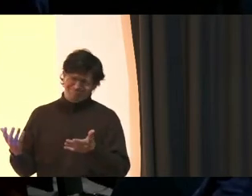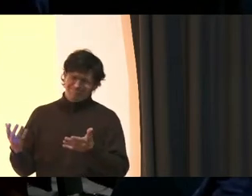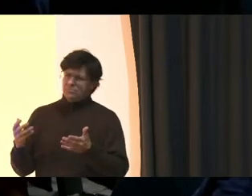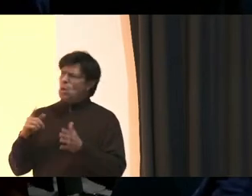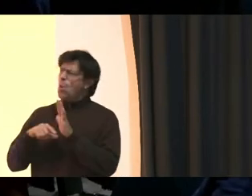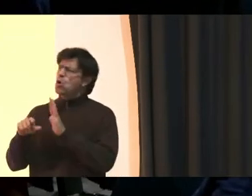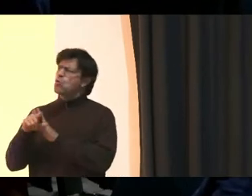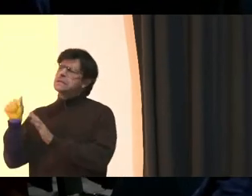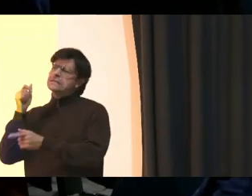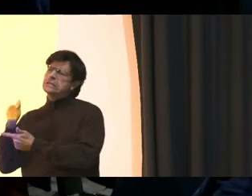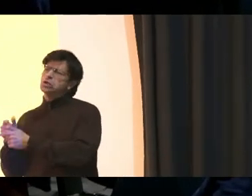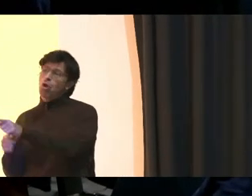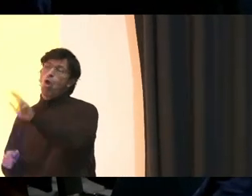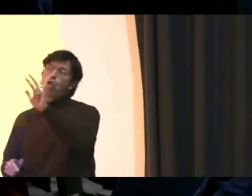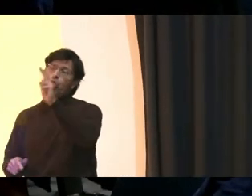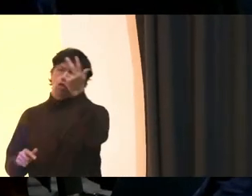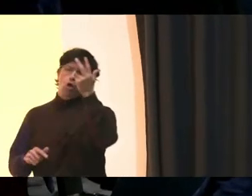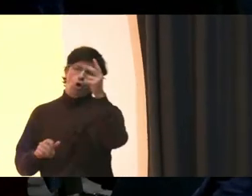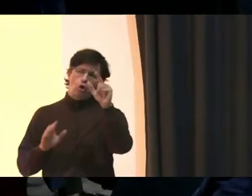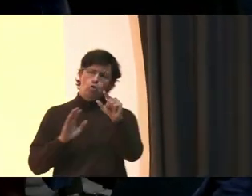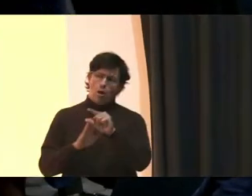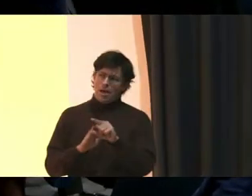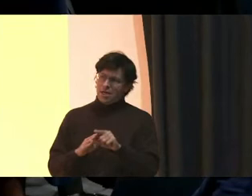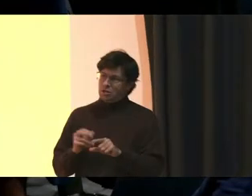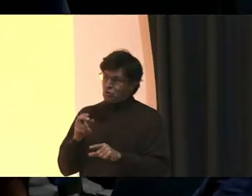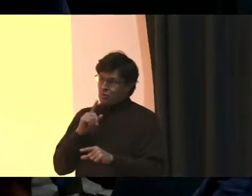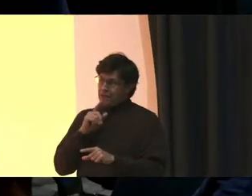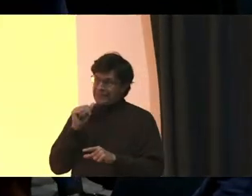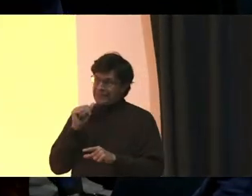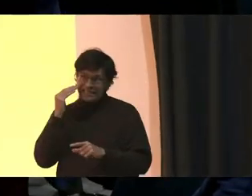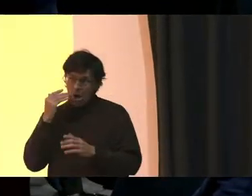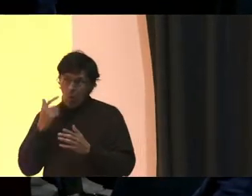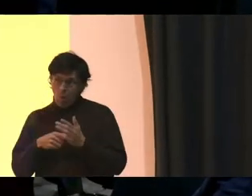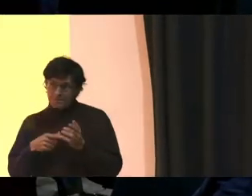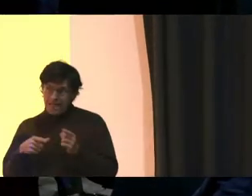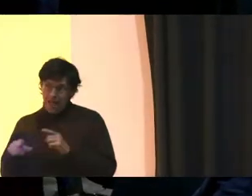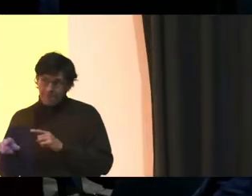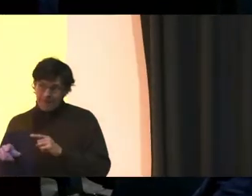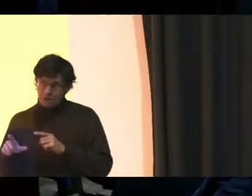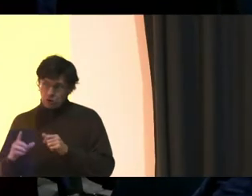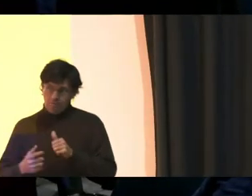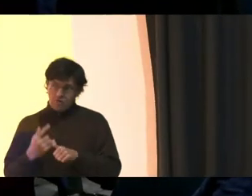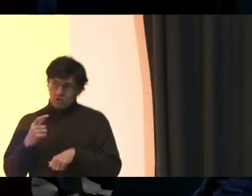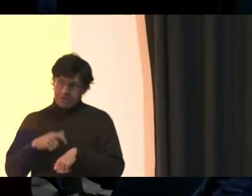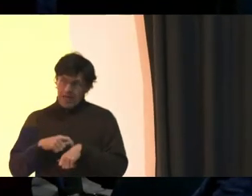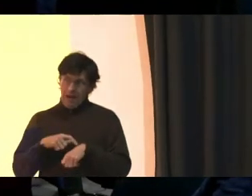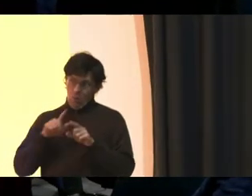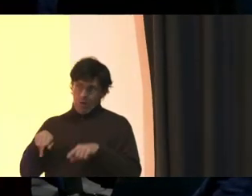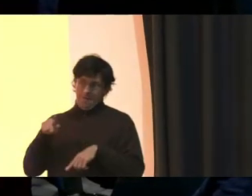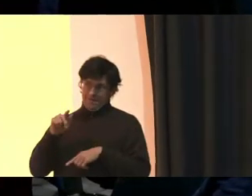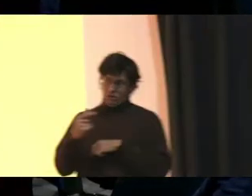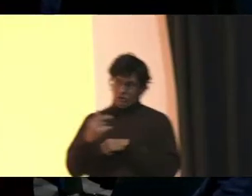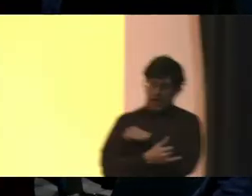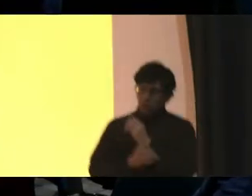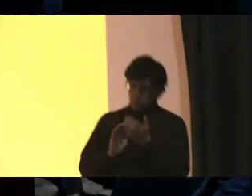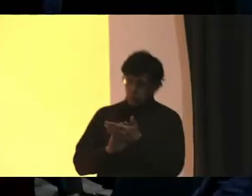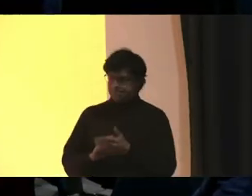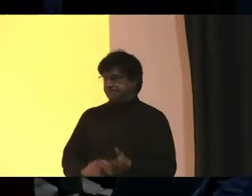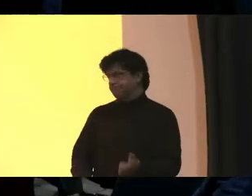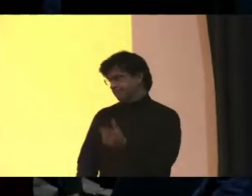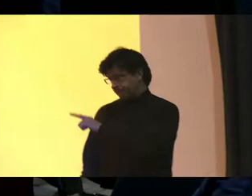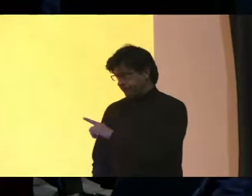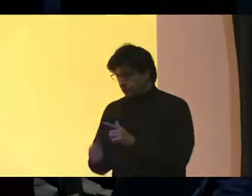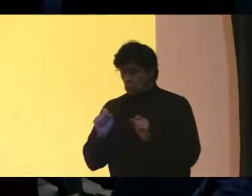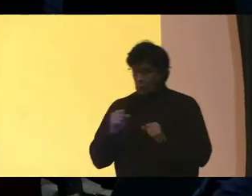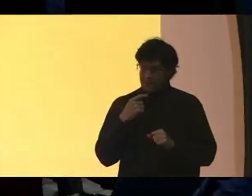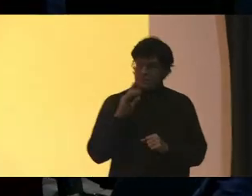grade is your sister in? She's in third grade So she doesn't really know what's happening It's her first time going to a PG County school So what I can say is that